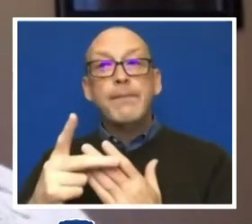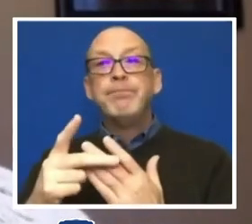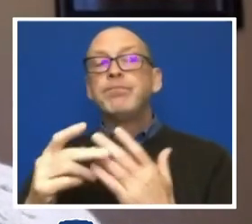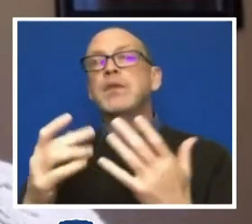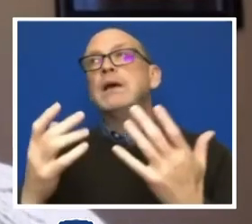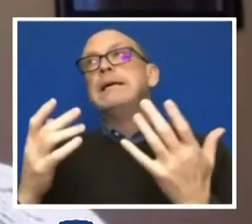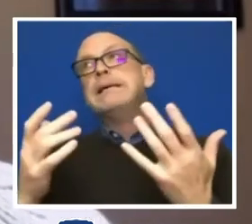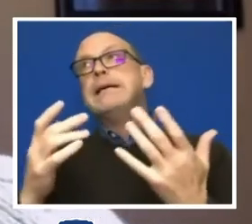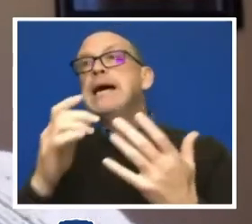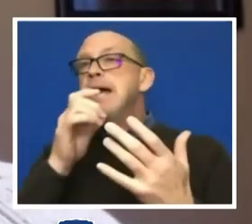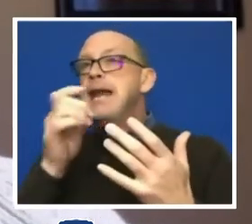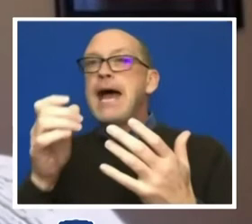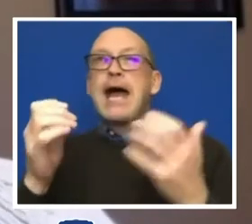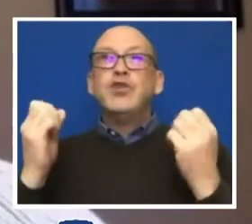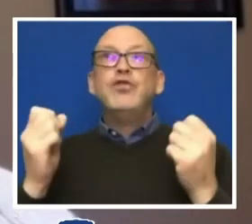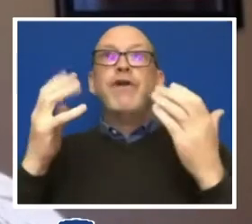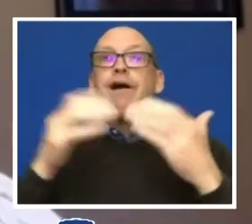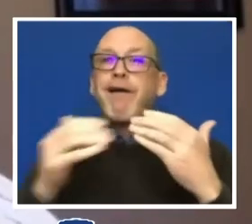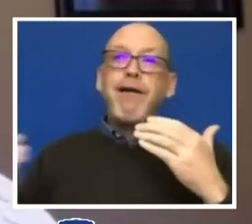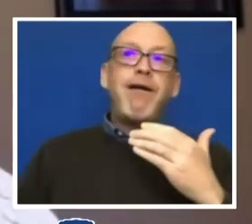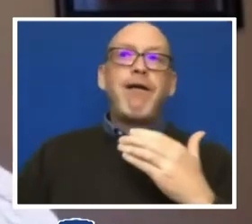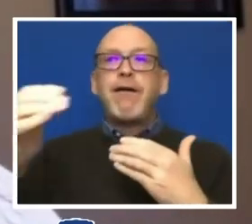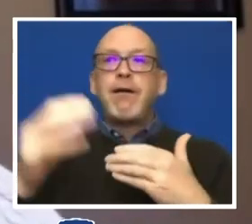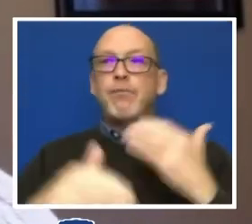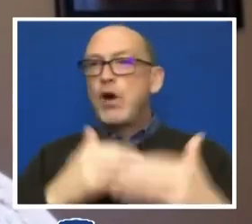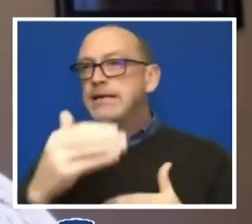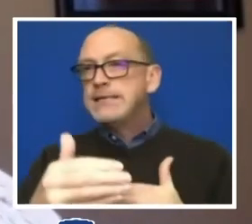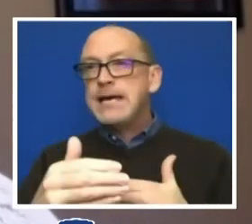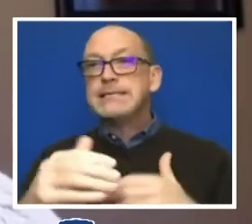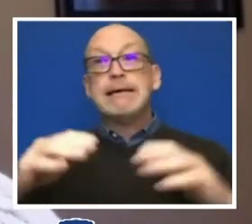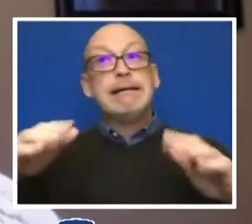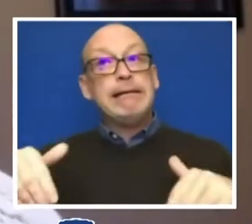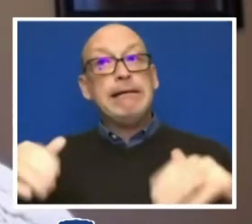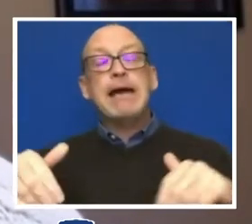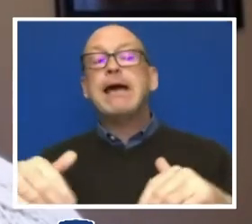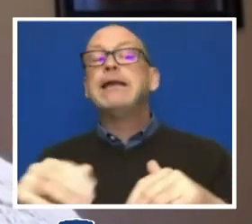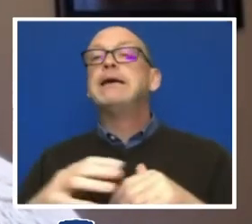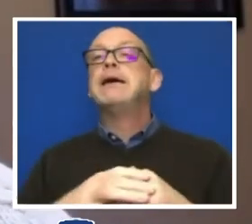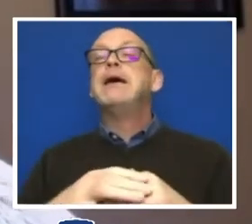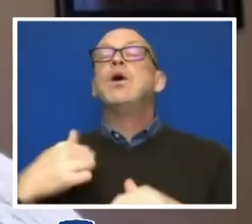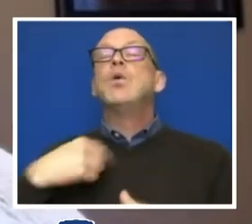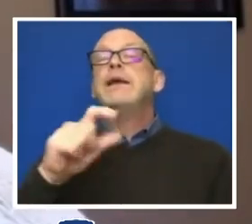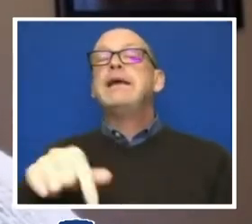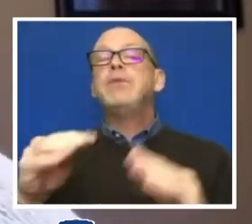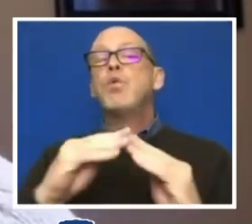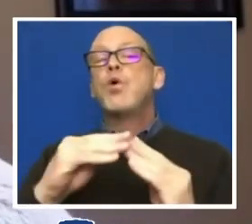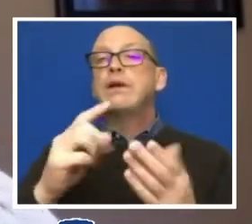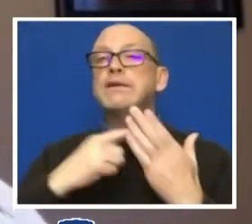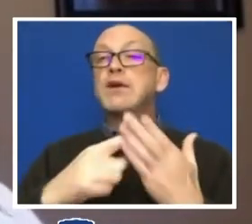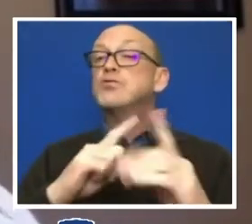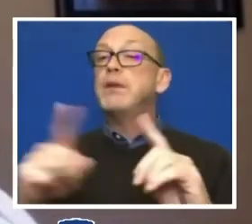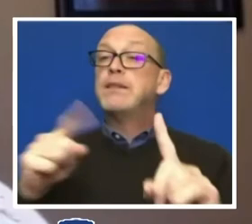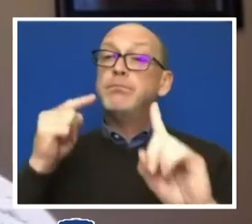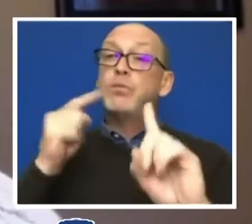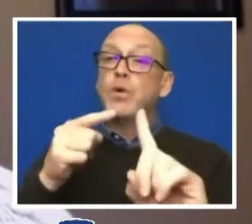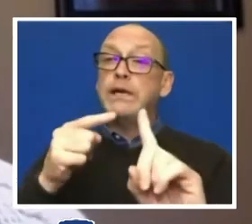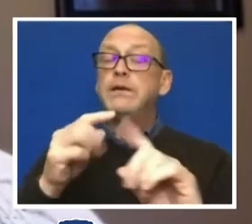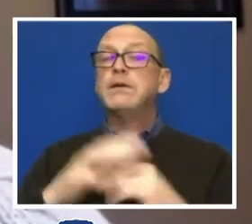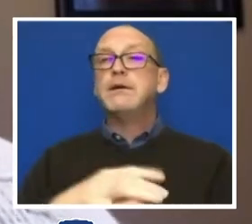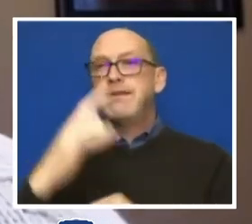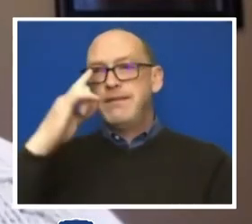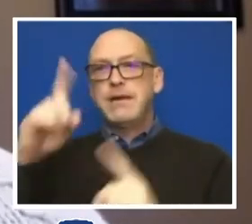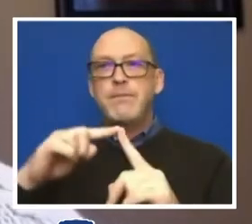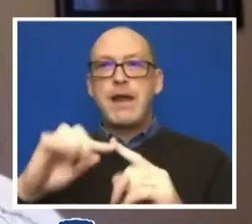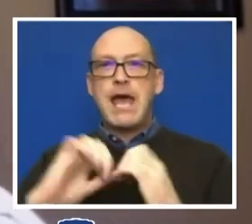ahead of advance of a process that needs to happen in terms of further discussion. But the point would be thinking about how